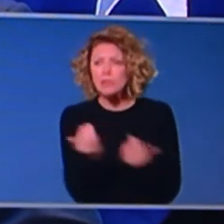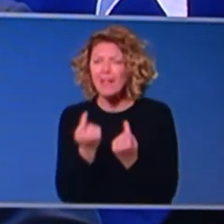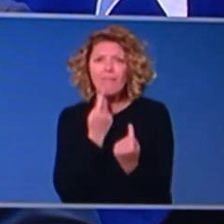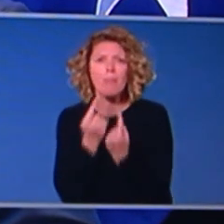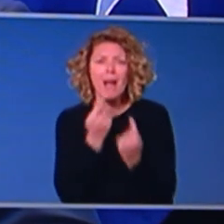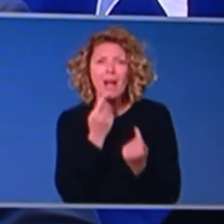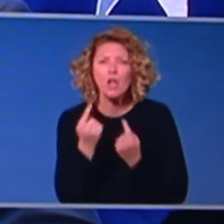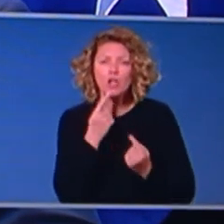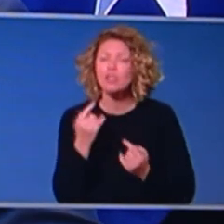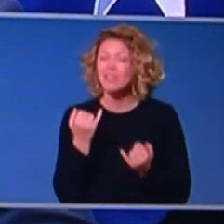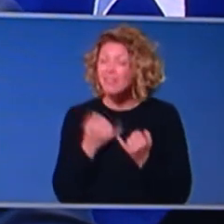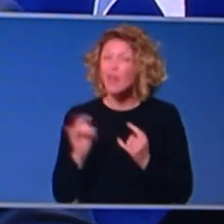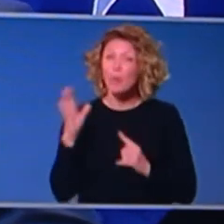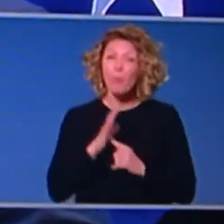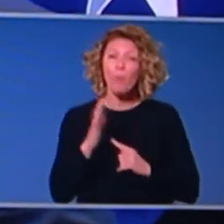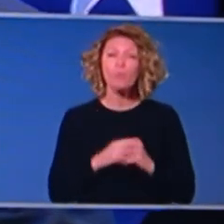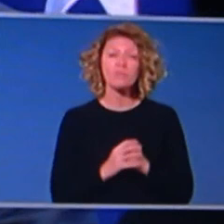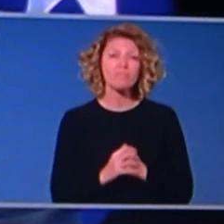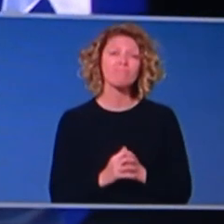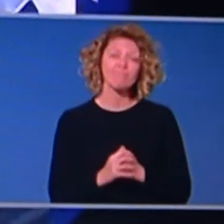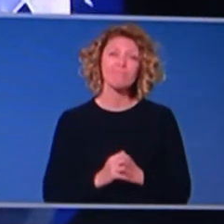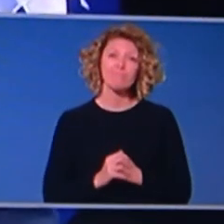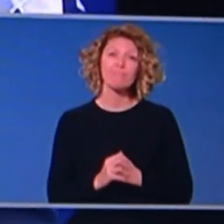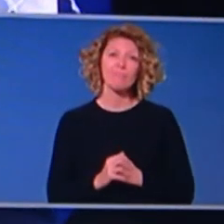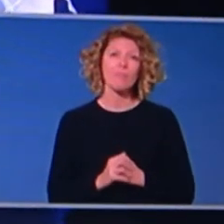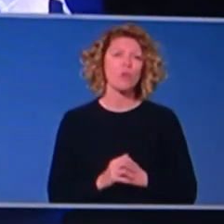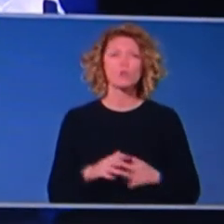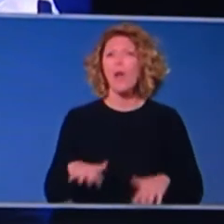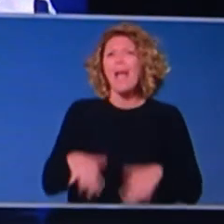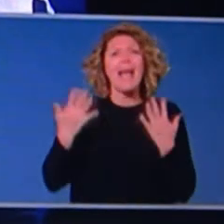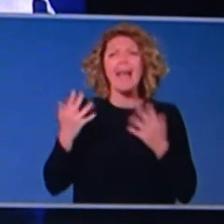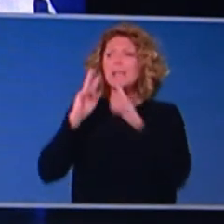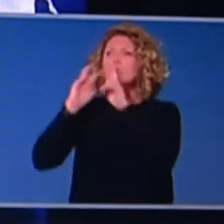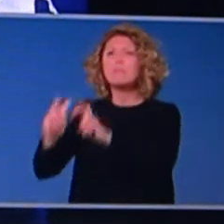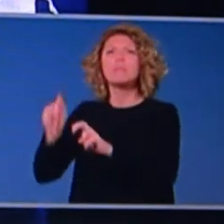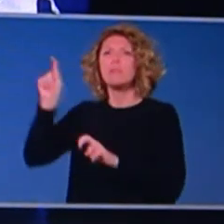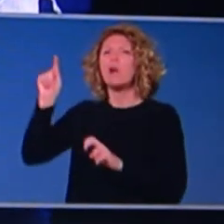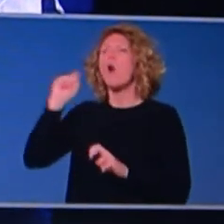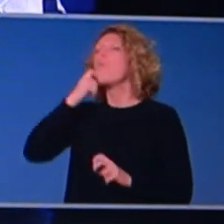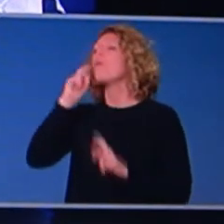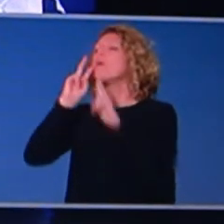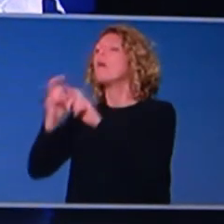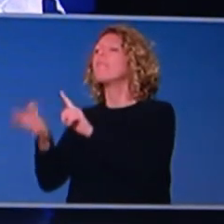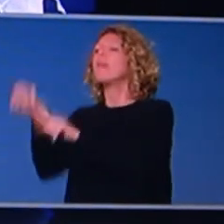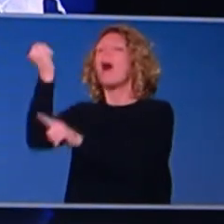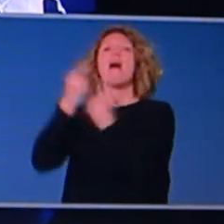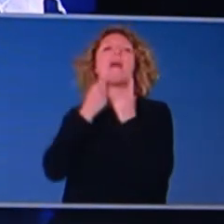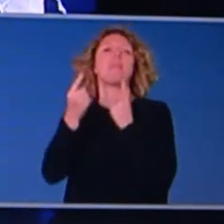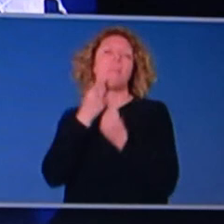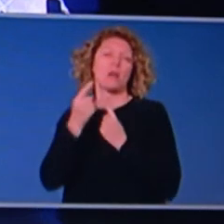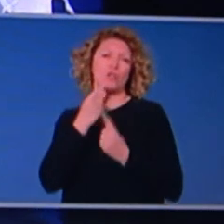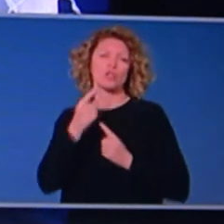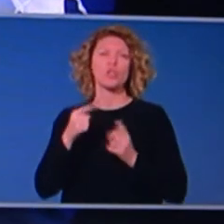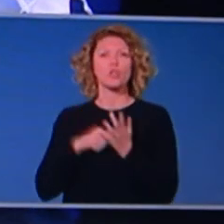circumstances is very important. And so these are things that, uh, that any review, I think I'm sure would, would reasonably look at to assist